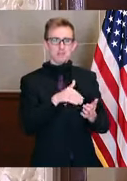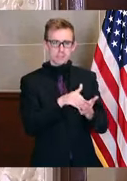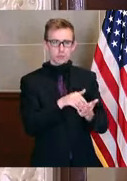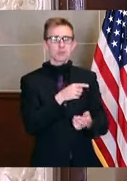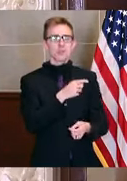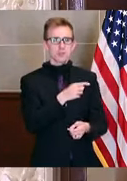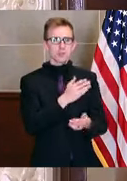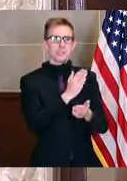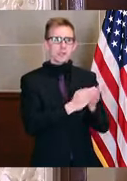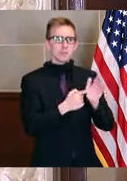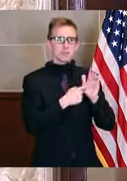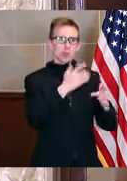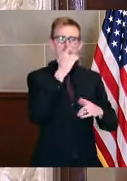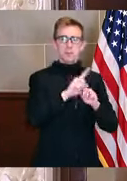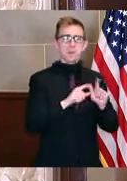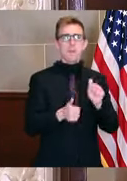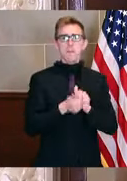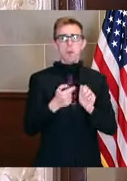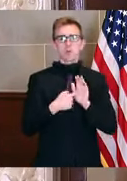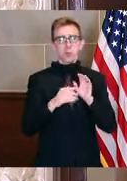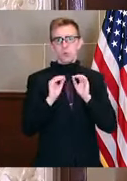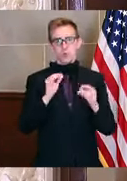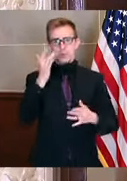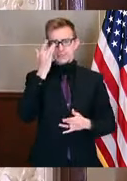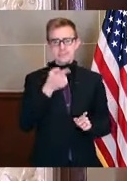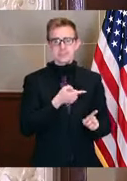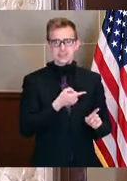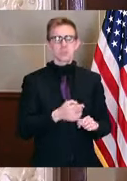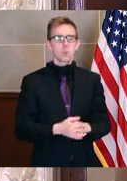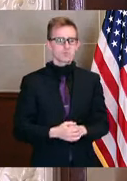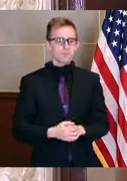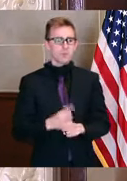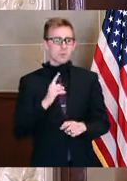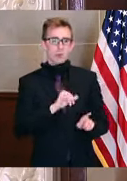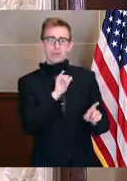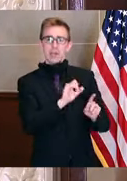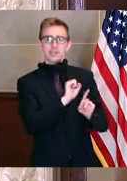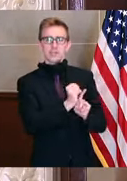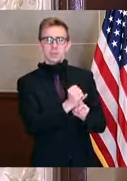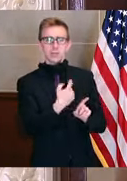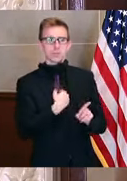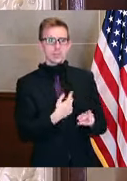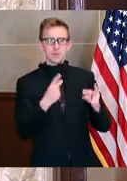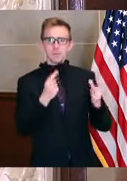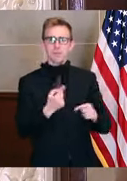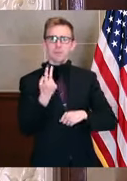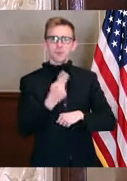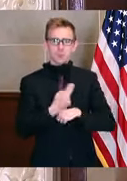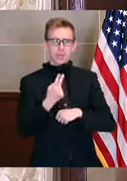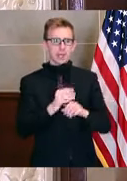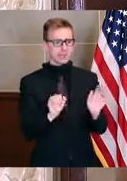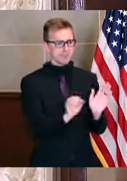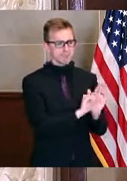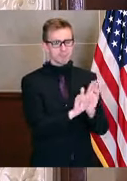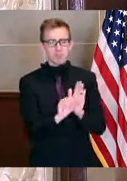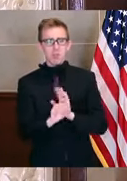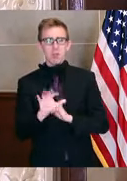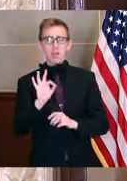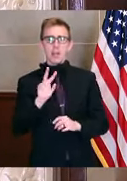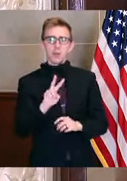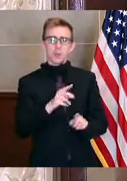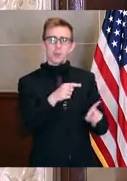symptomatic, but the vast majority are asymptomatic. So in this case, we were on this within two days. We've identified 92